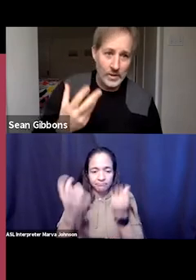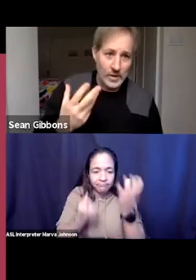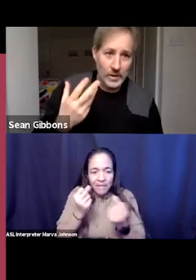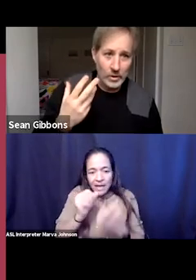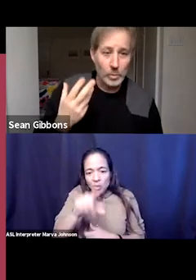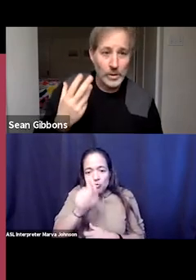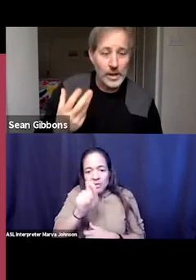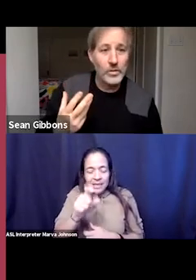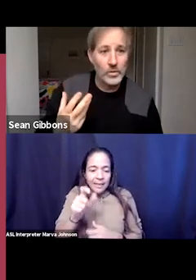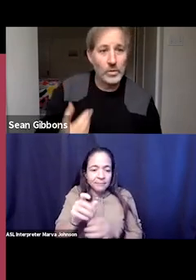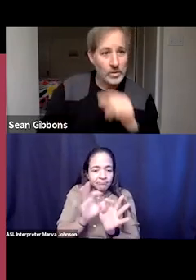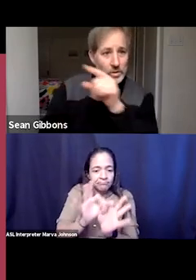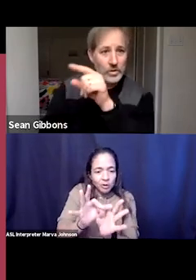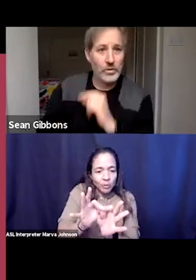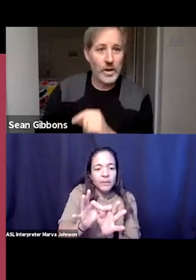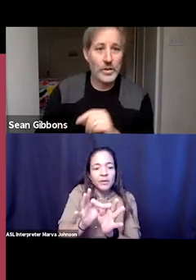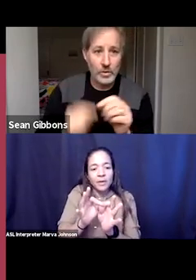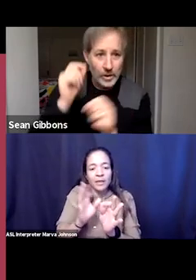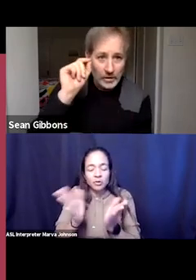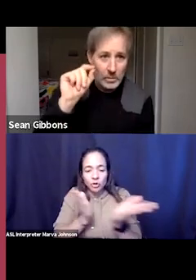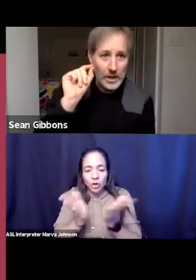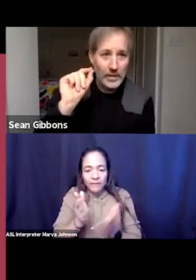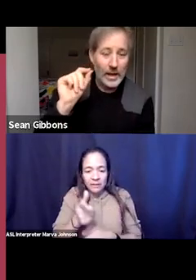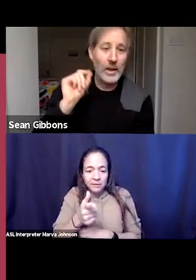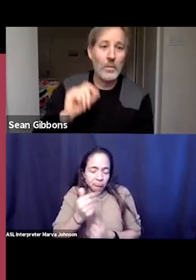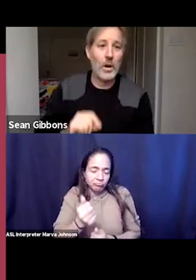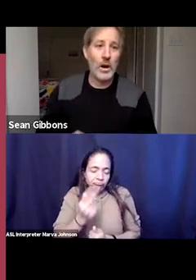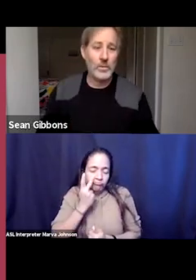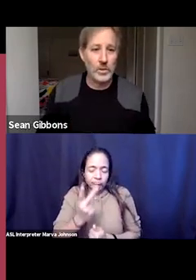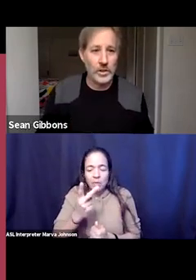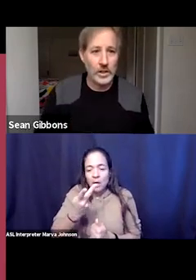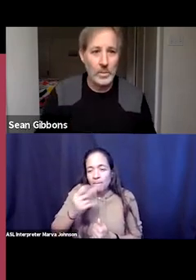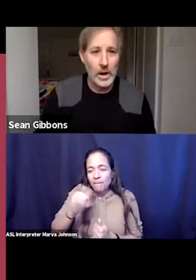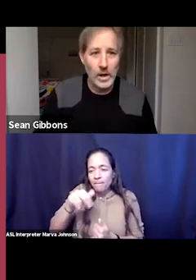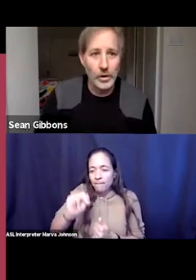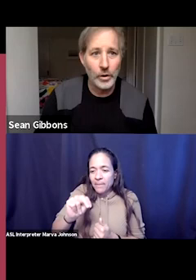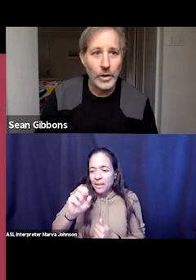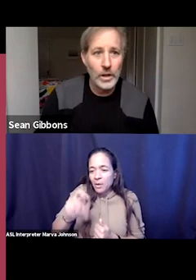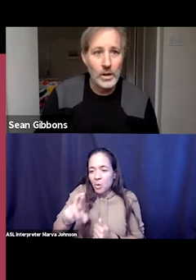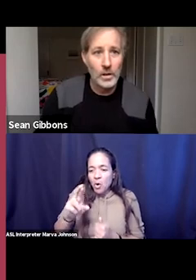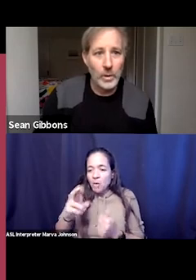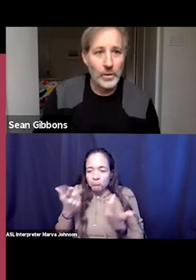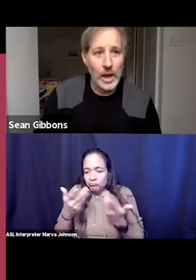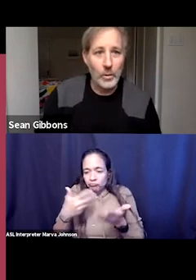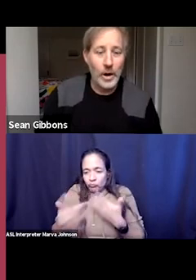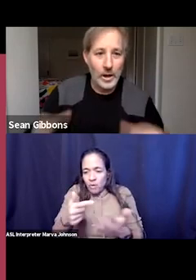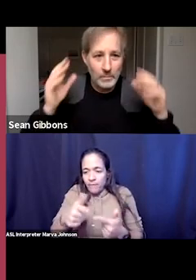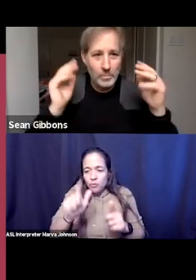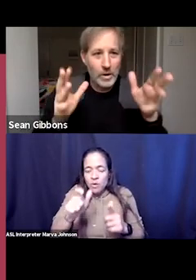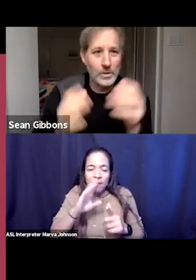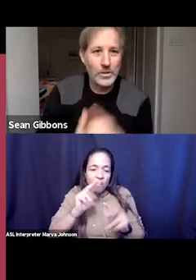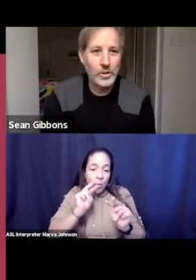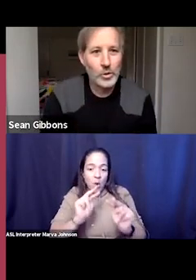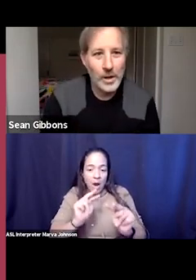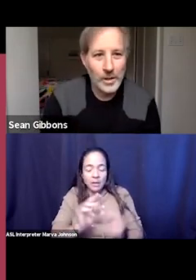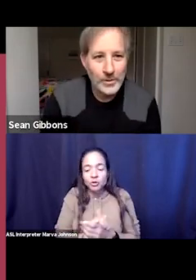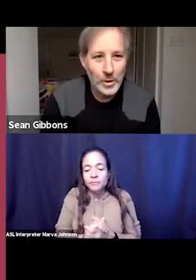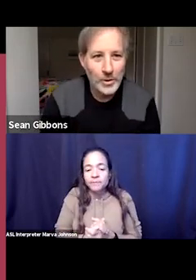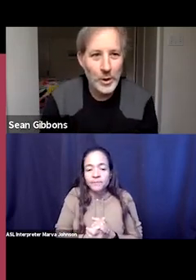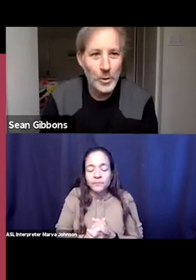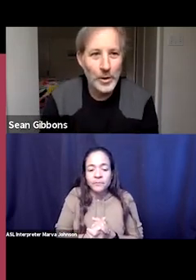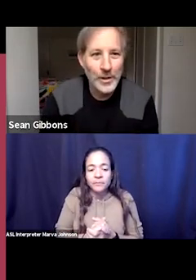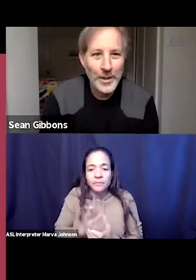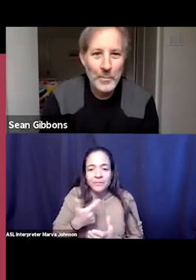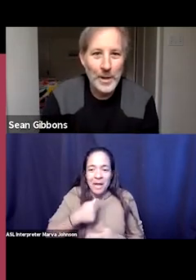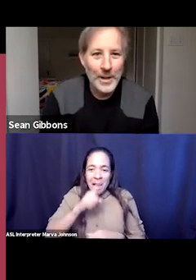need for asl interpretation services you'll find her you can actually pin that camera up so you can keep an eye on her throughout the hour and i promise to try to